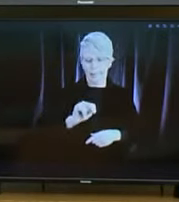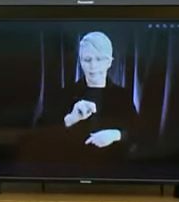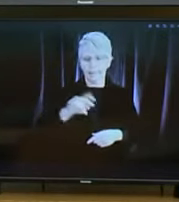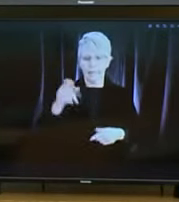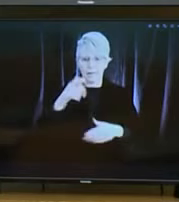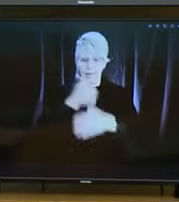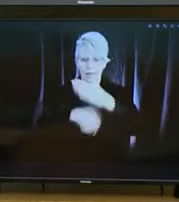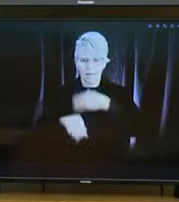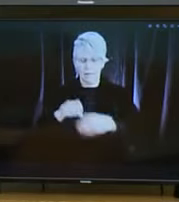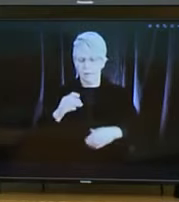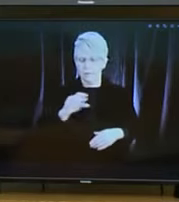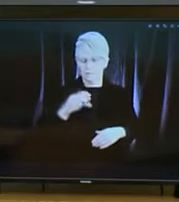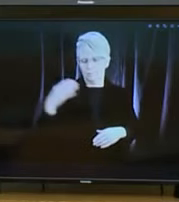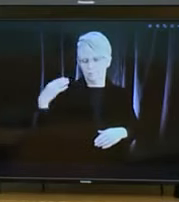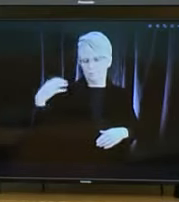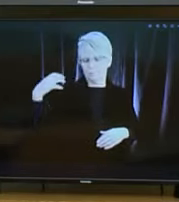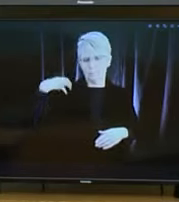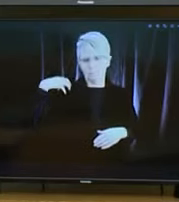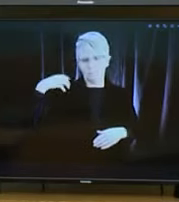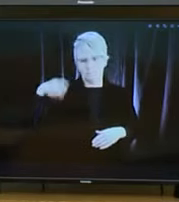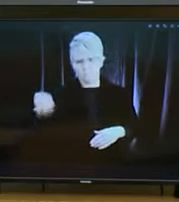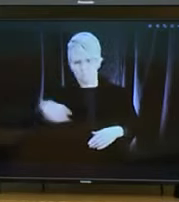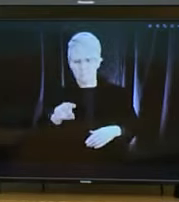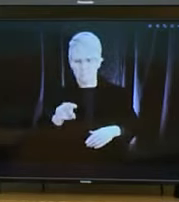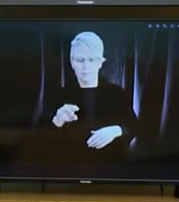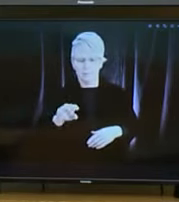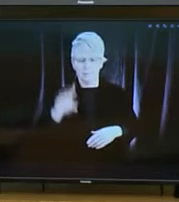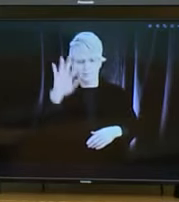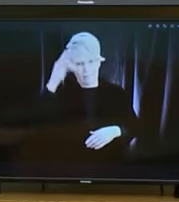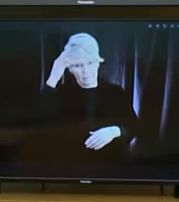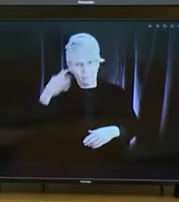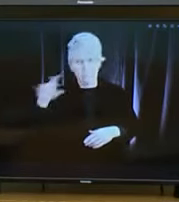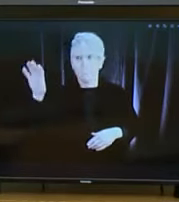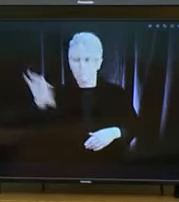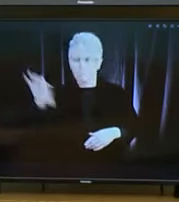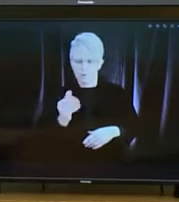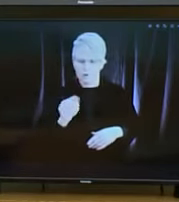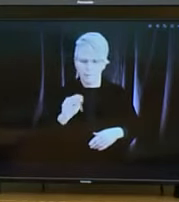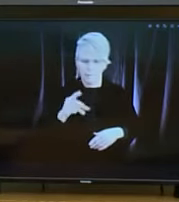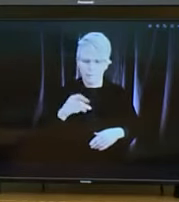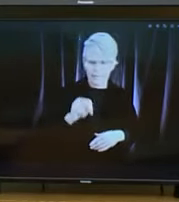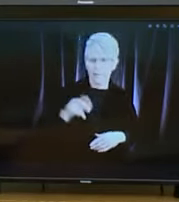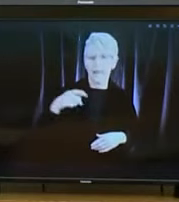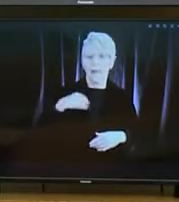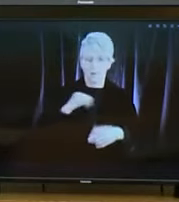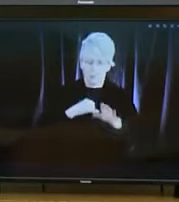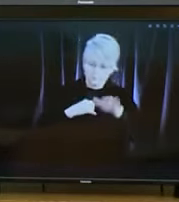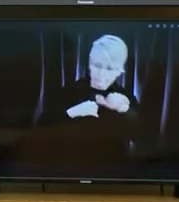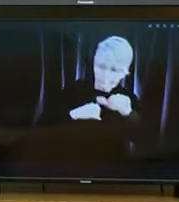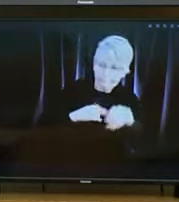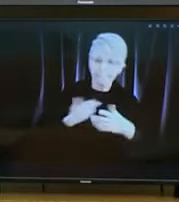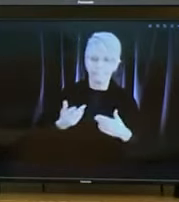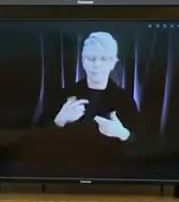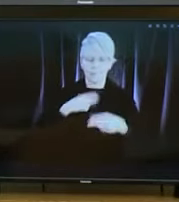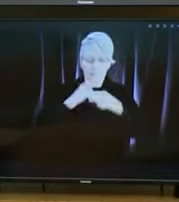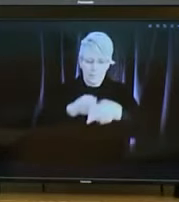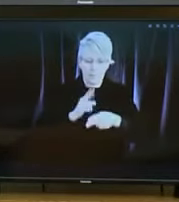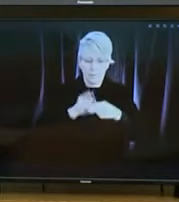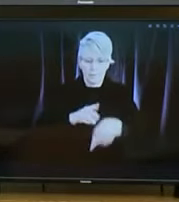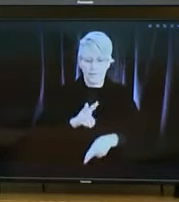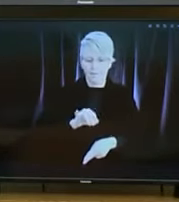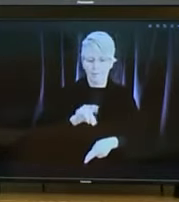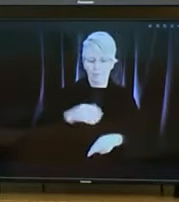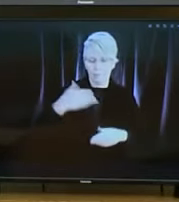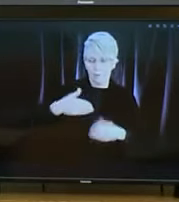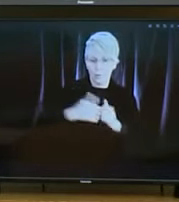Champagne's ministerial responsibility I as well have have reached out mentioned Vito a number of times in our conversations with